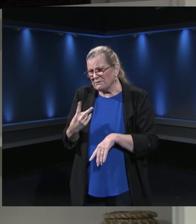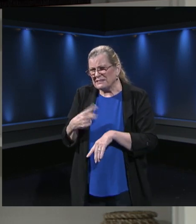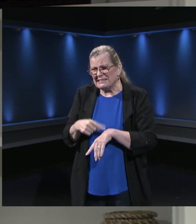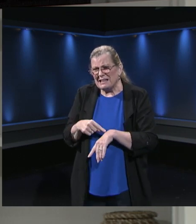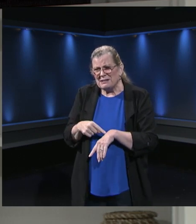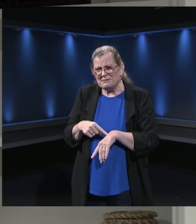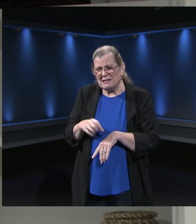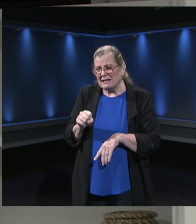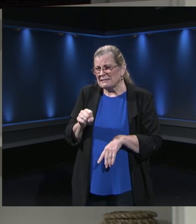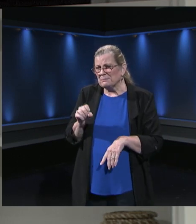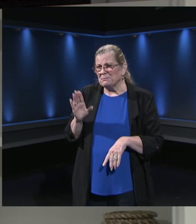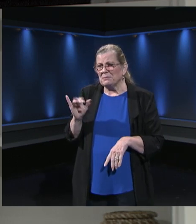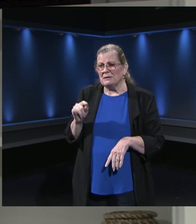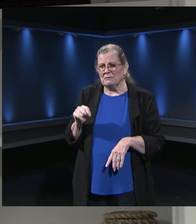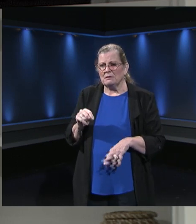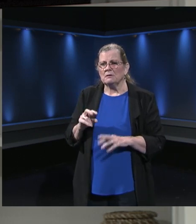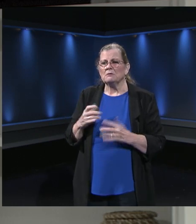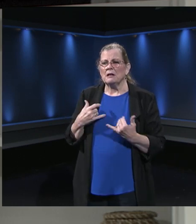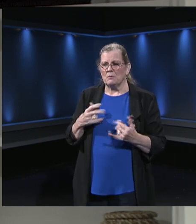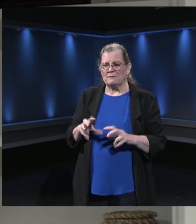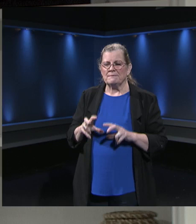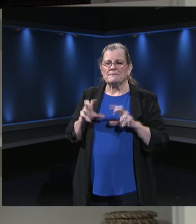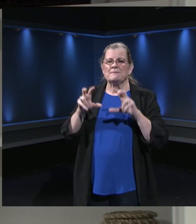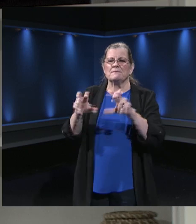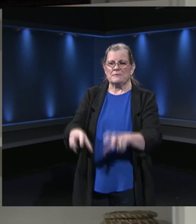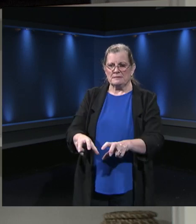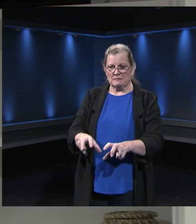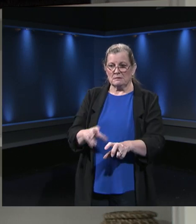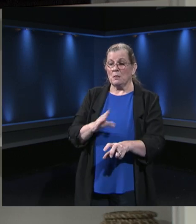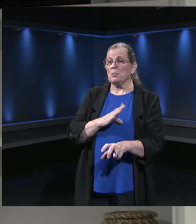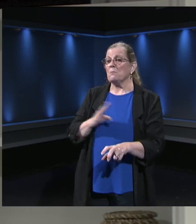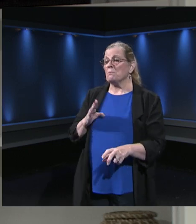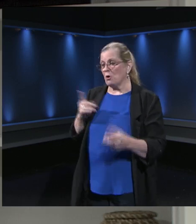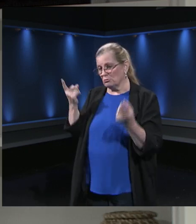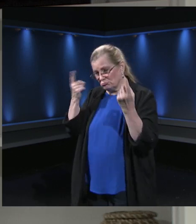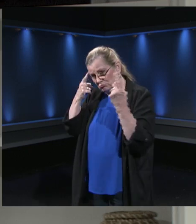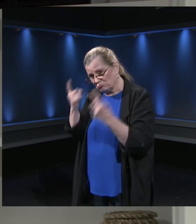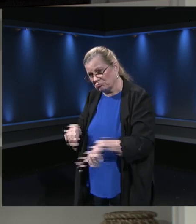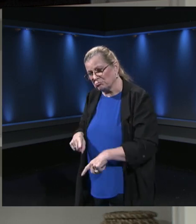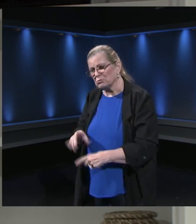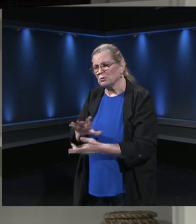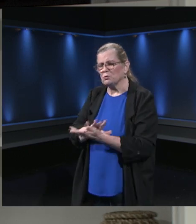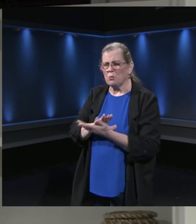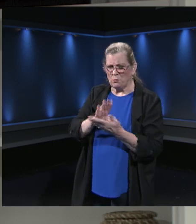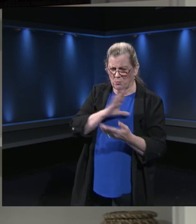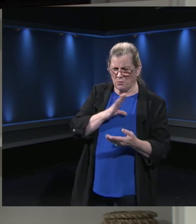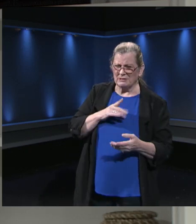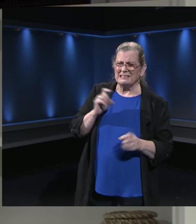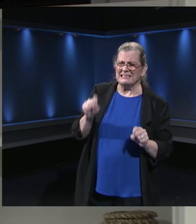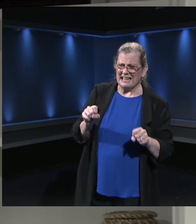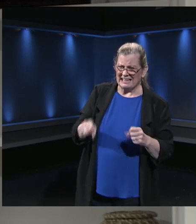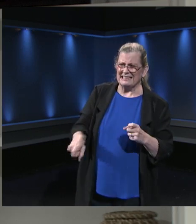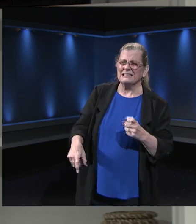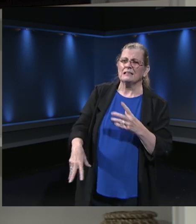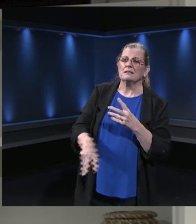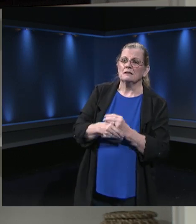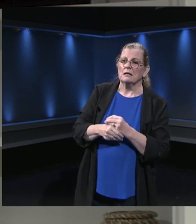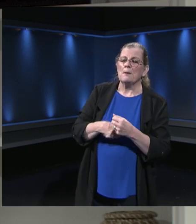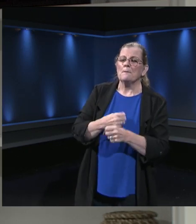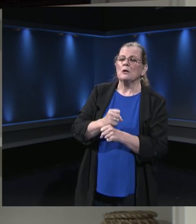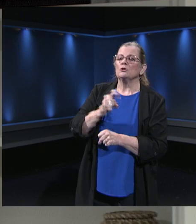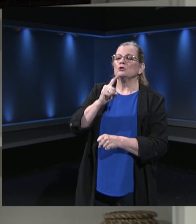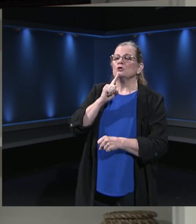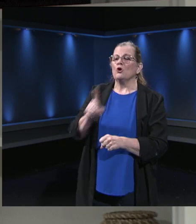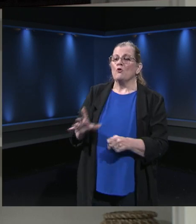We made an investment with the support of the school board and the advocacy of the school board to make sure that all schools had a full-time SBIT.